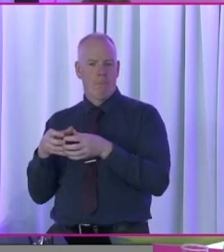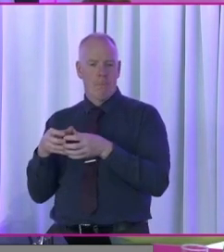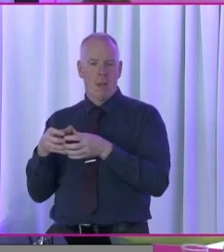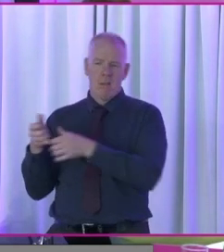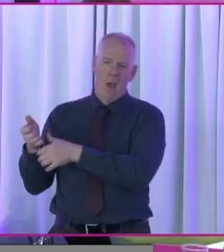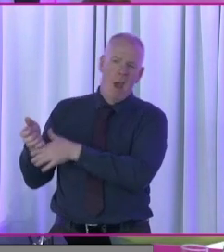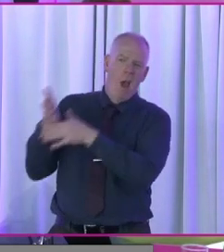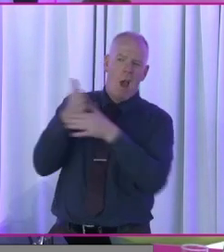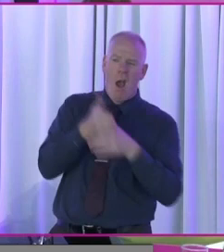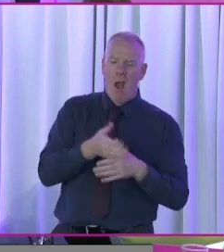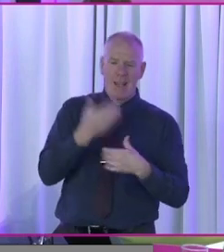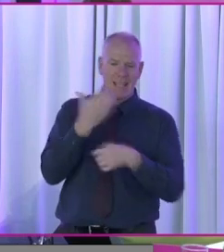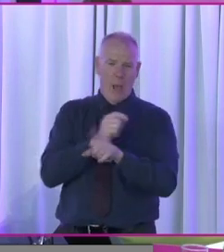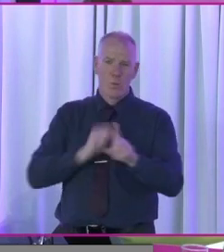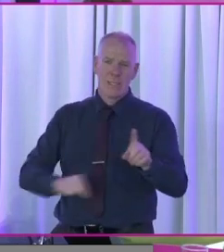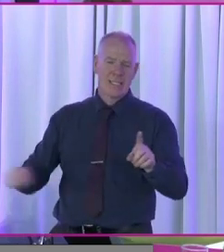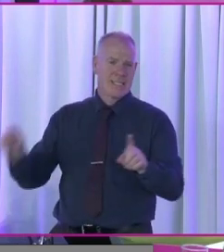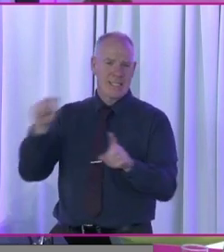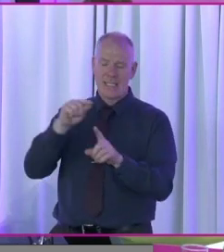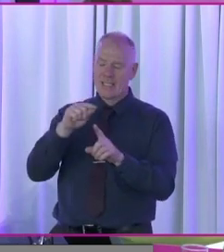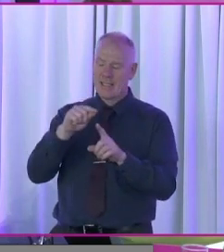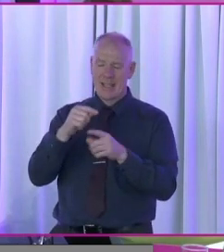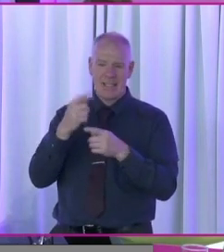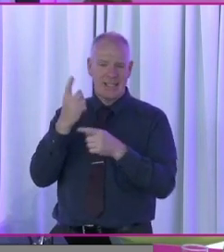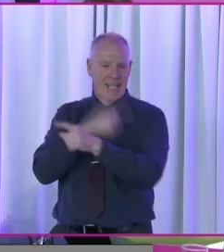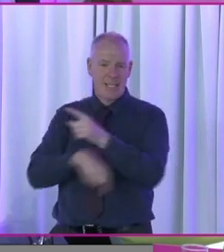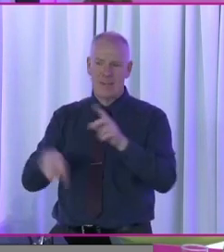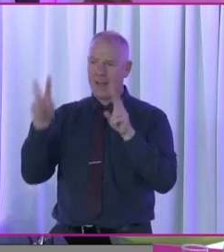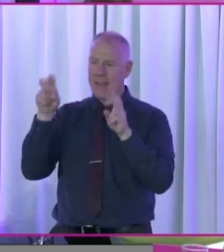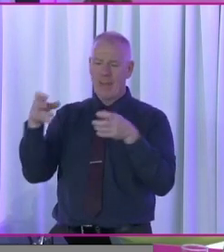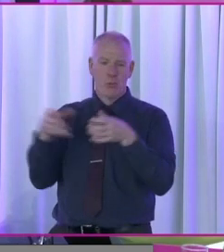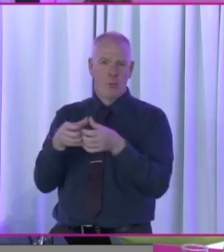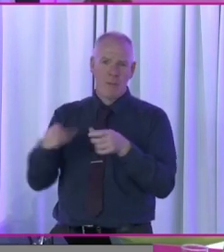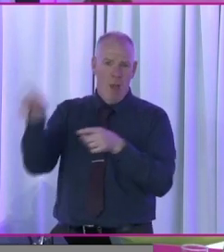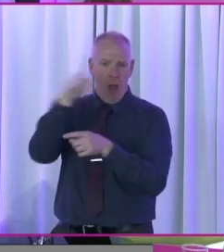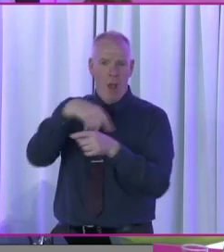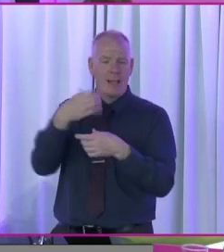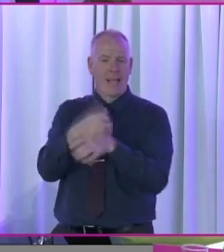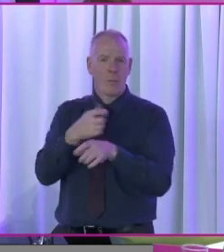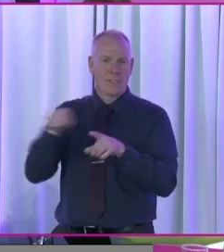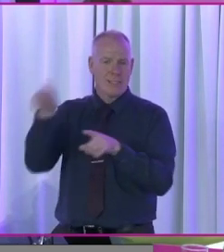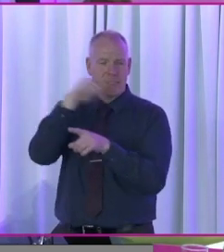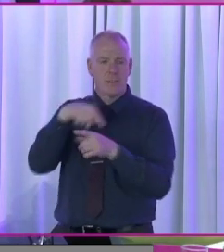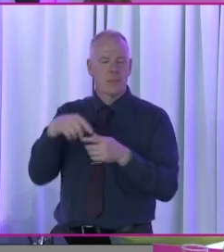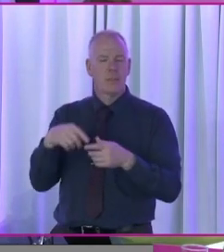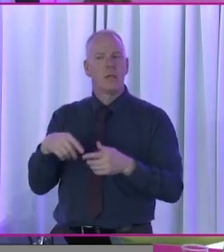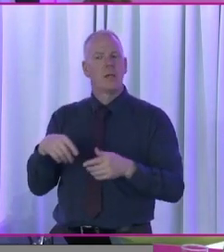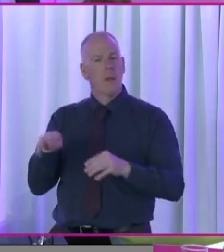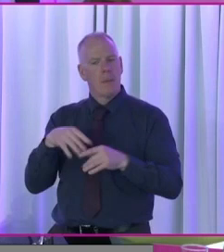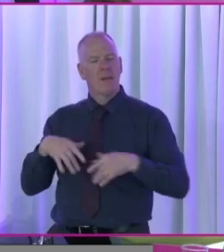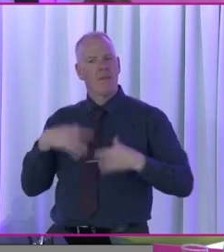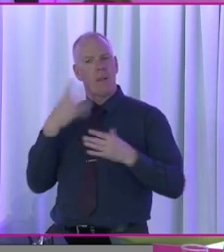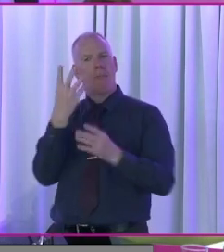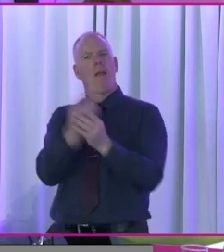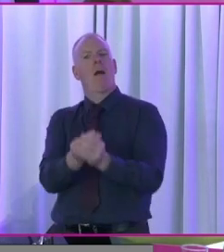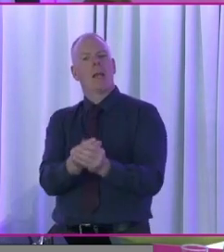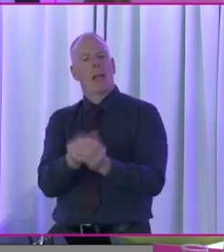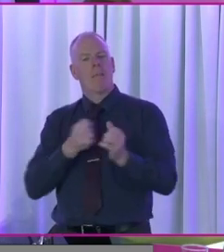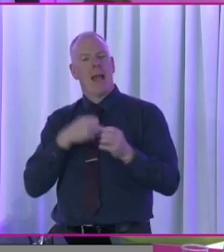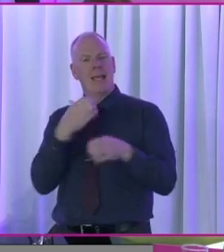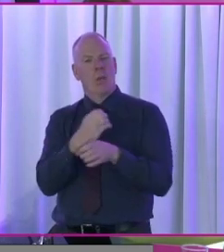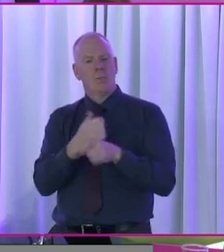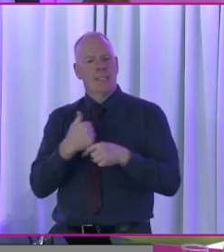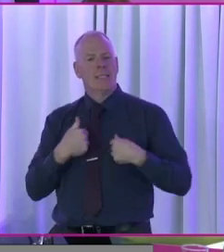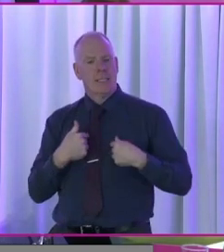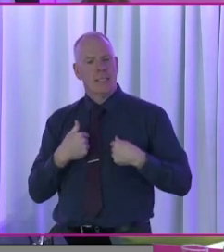every one of those counties, which is amazing. Uh, people feel a sense of belonging to their county